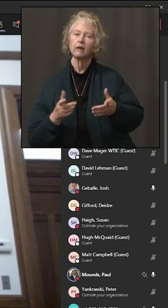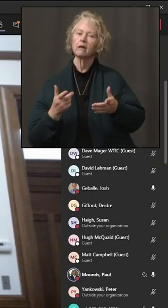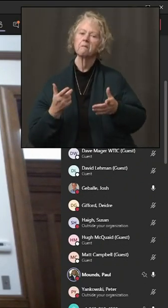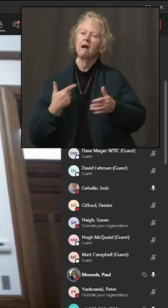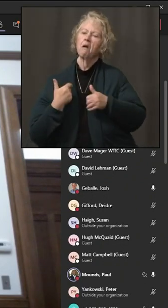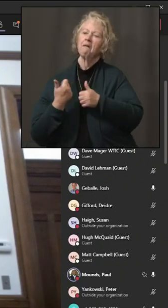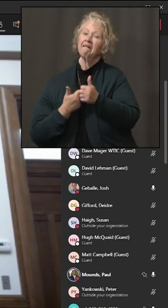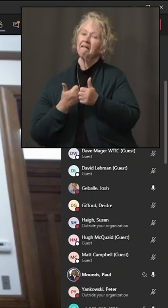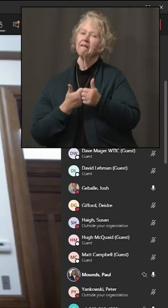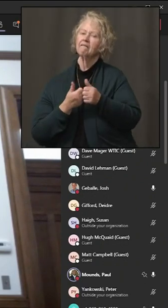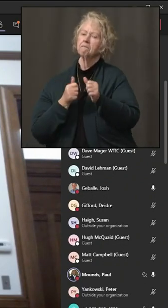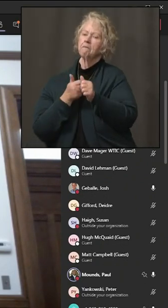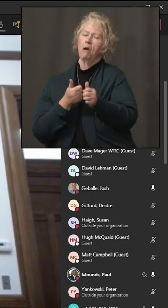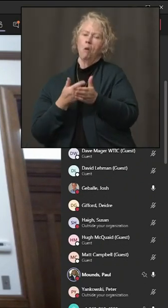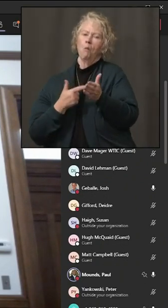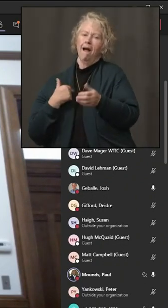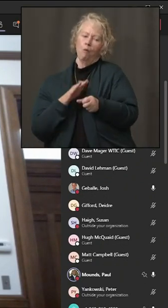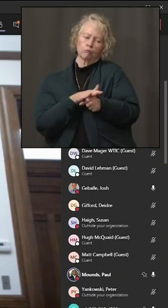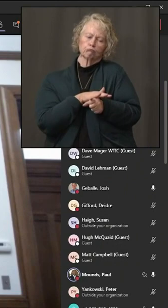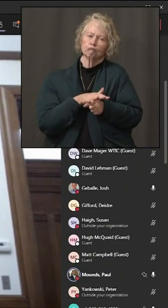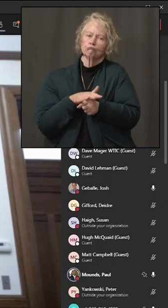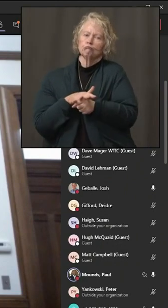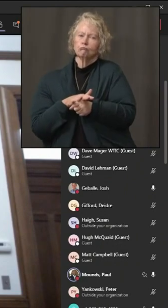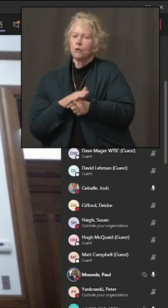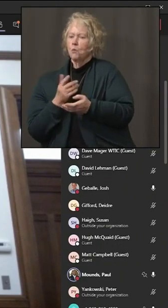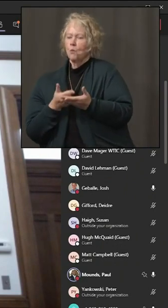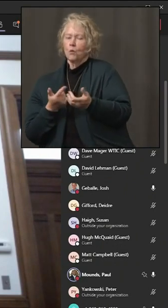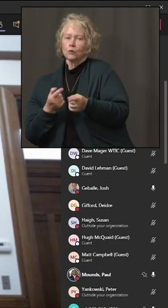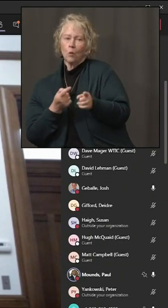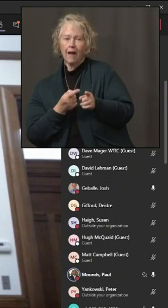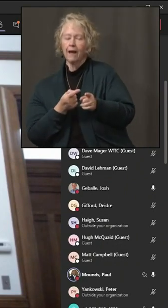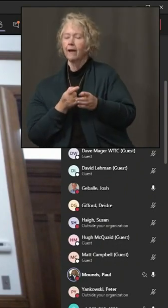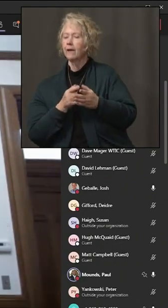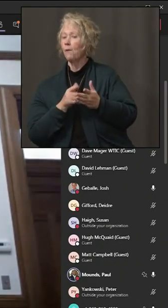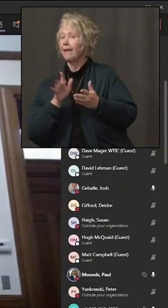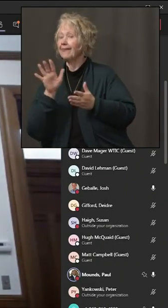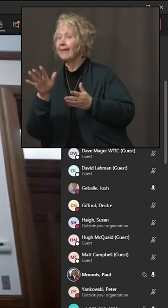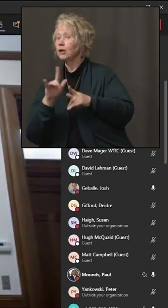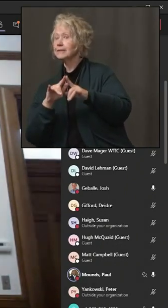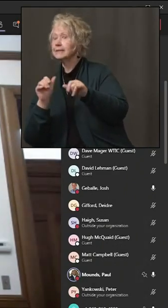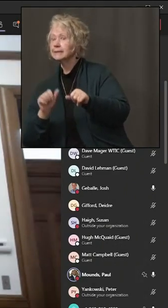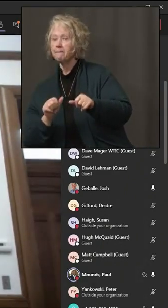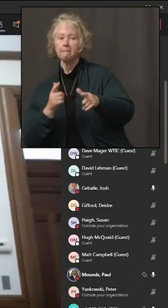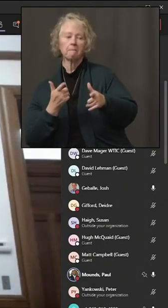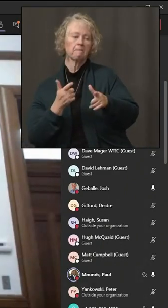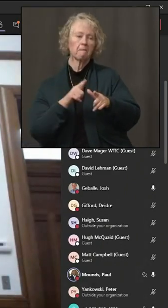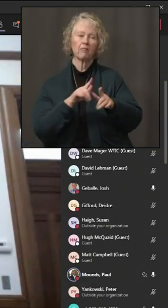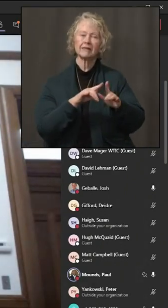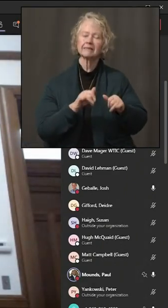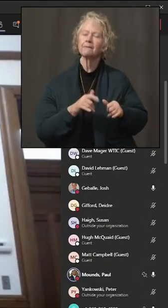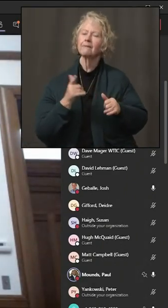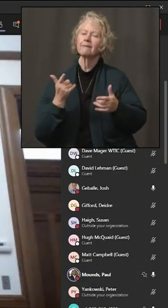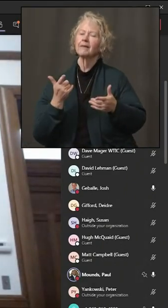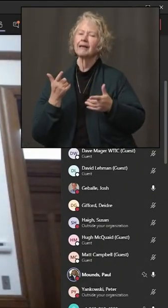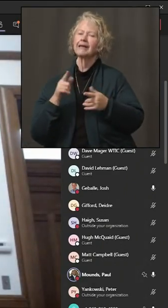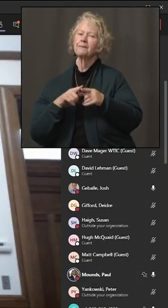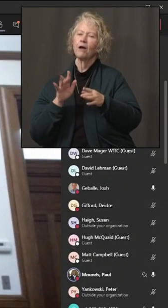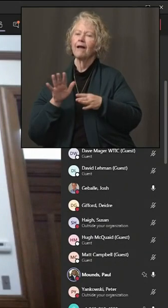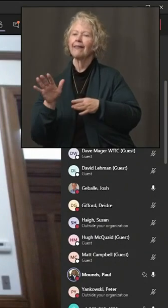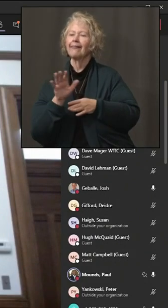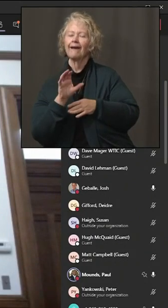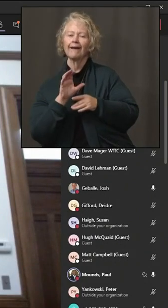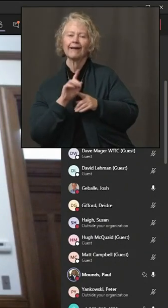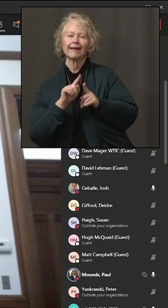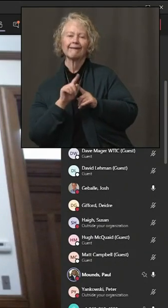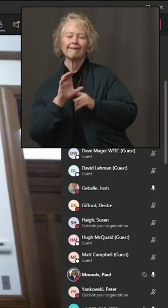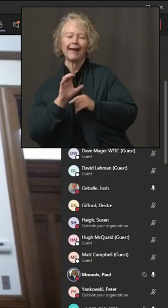regional basis, based upon their system that they have put up county by county. But we will continue to